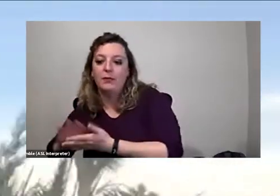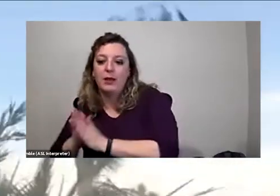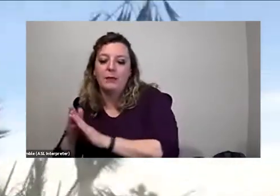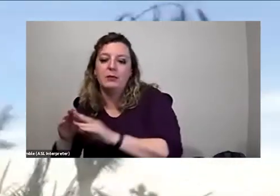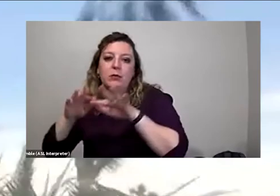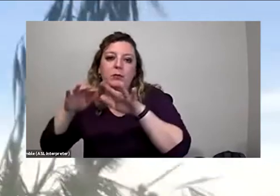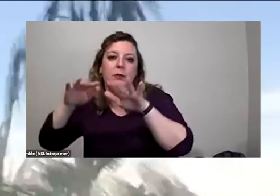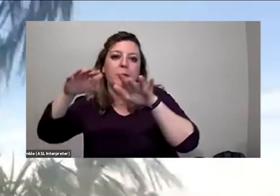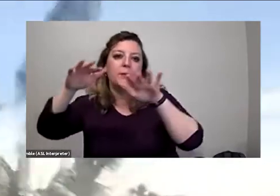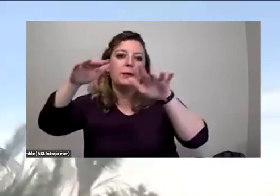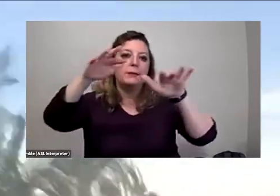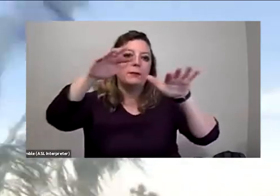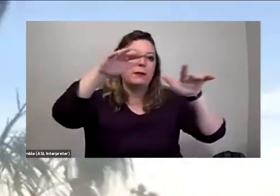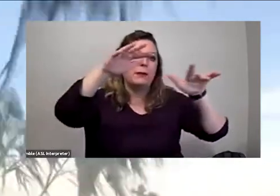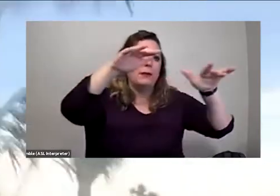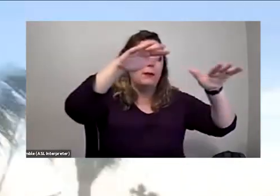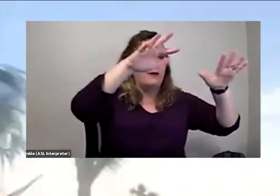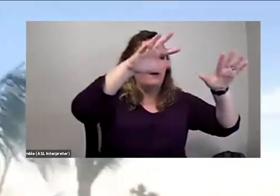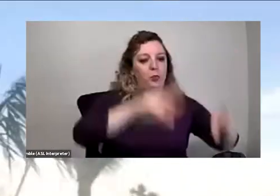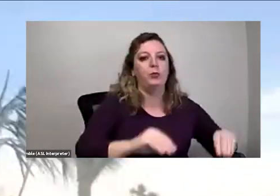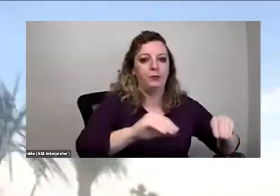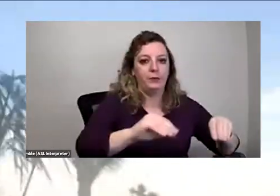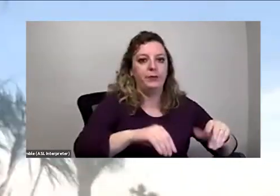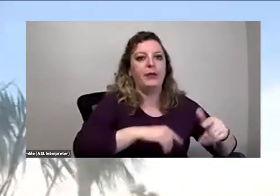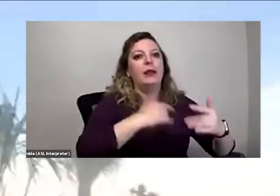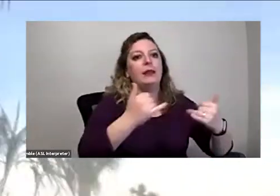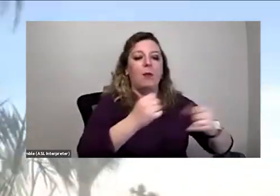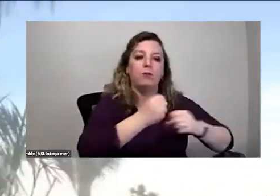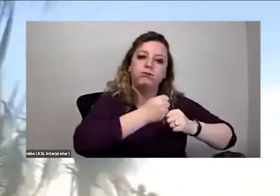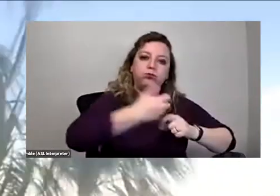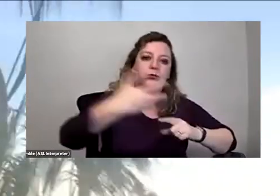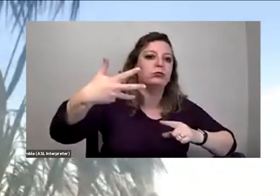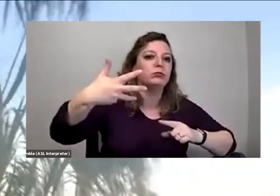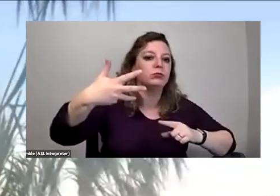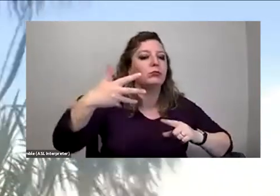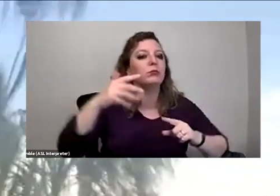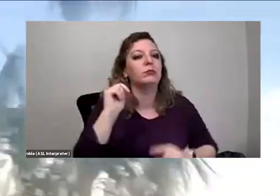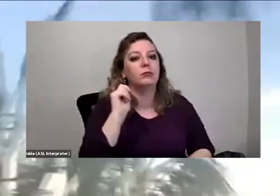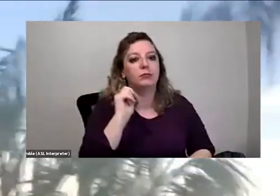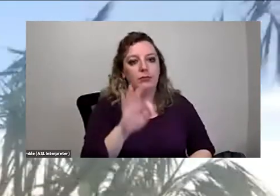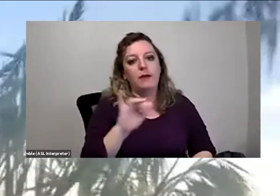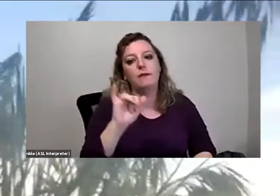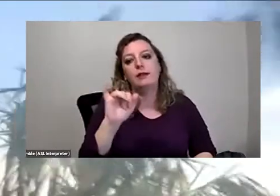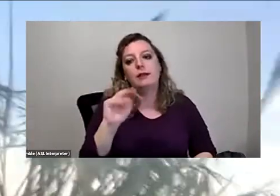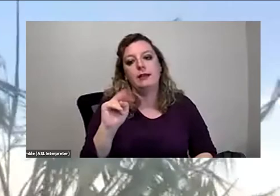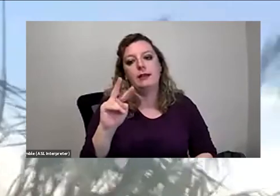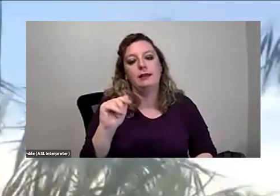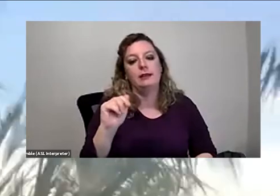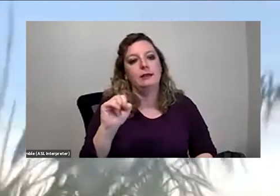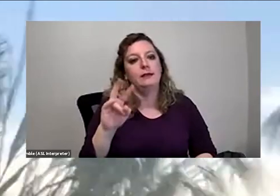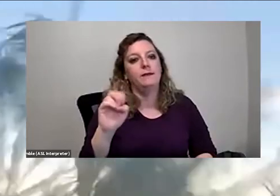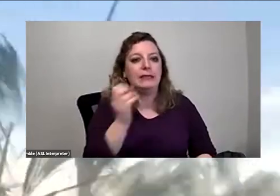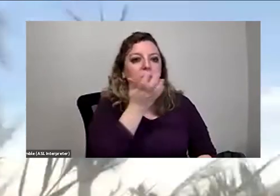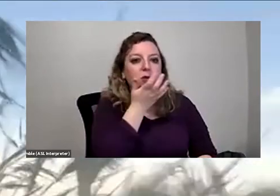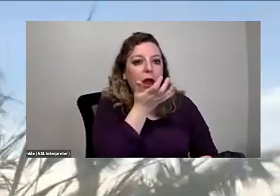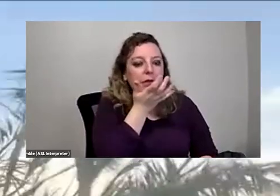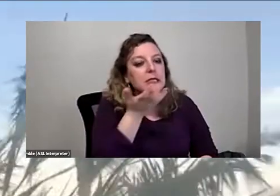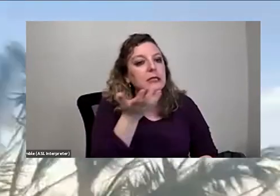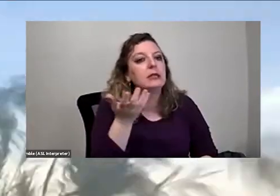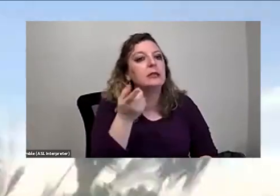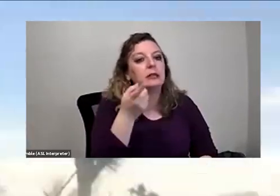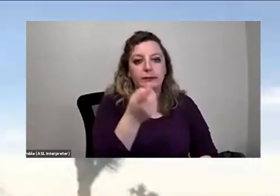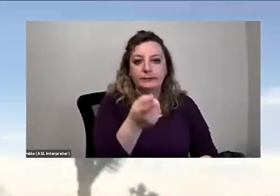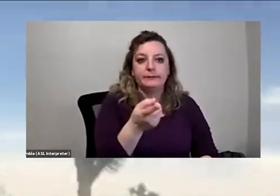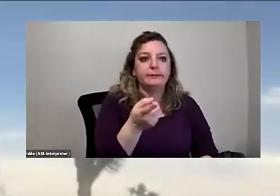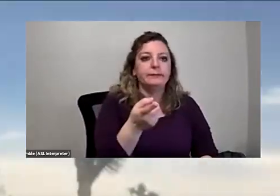here in Joshua Tree National Park, leading to a huge explosion of invasive grasses. So these guys are